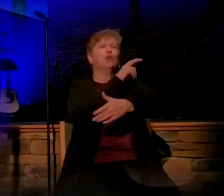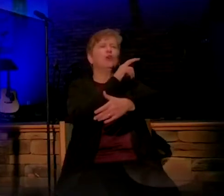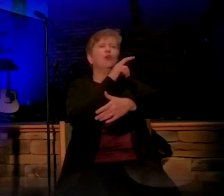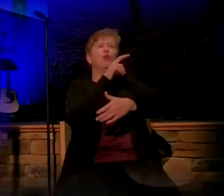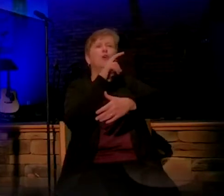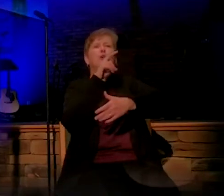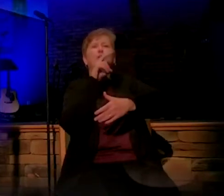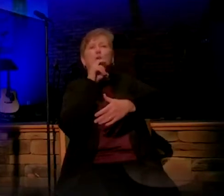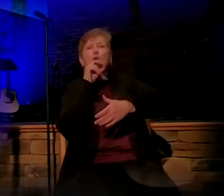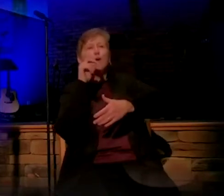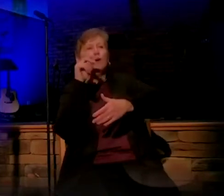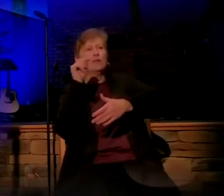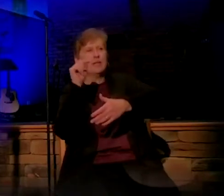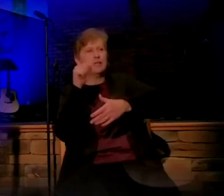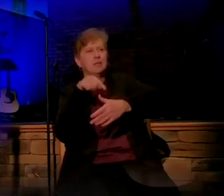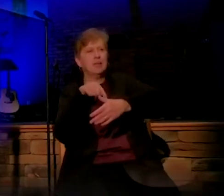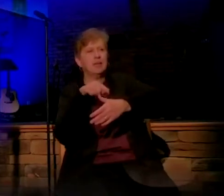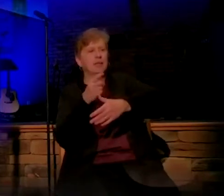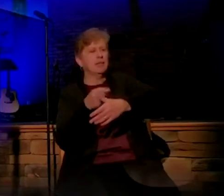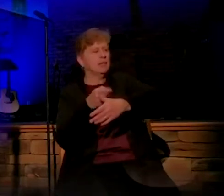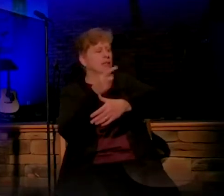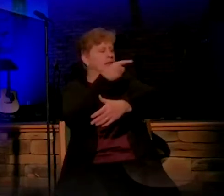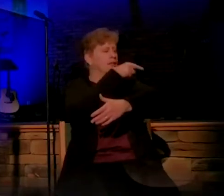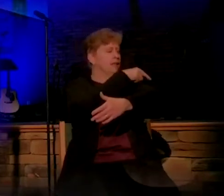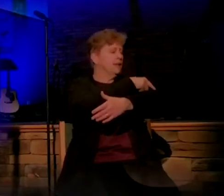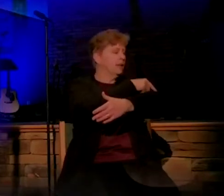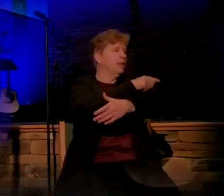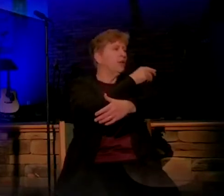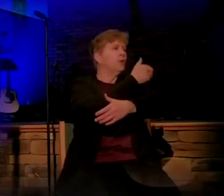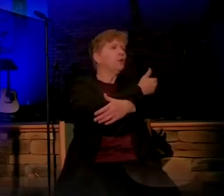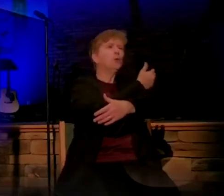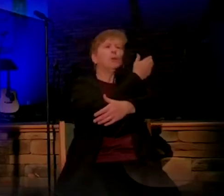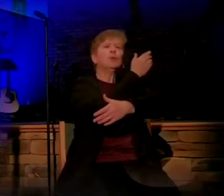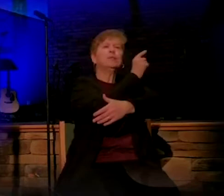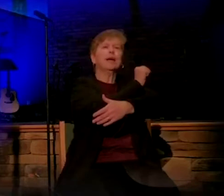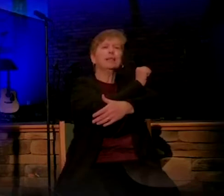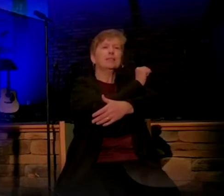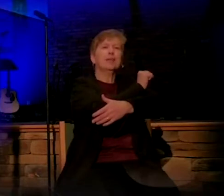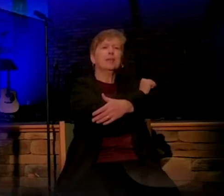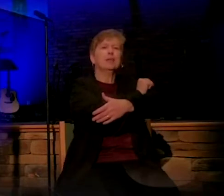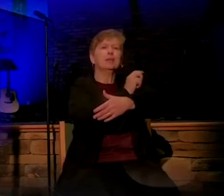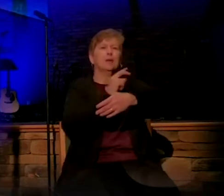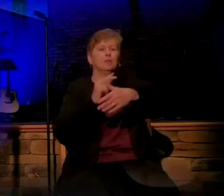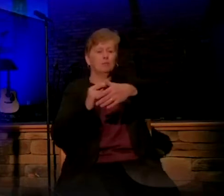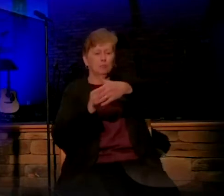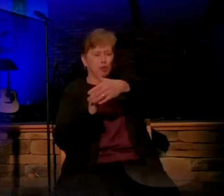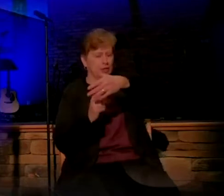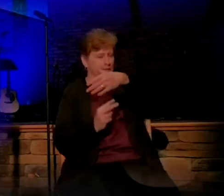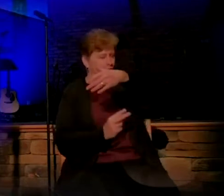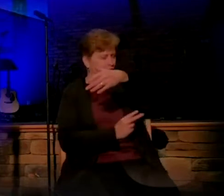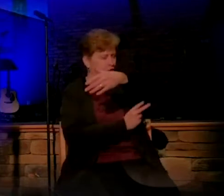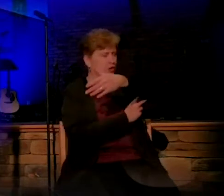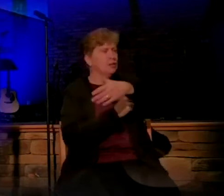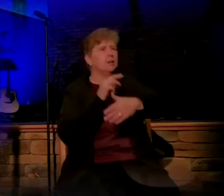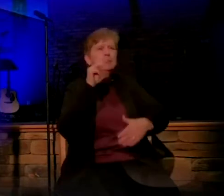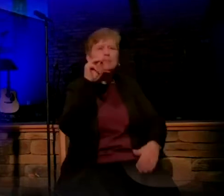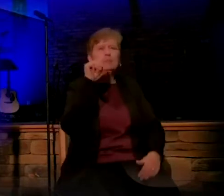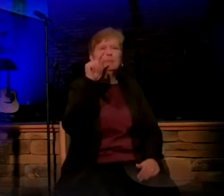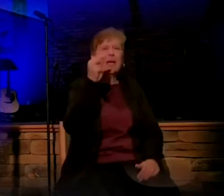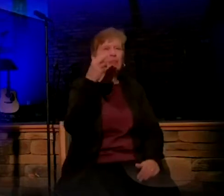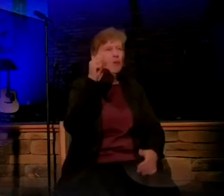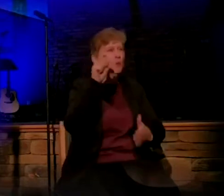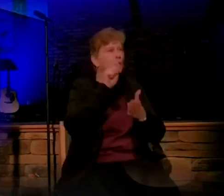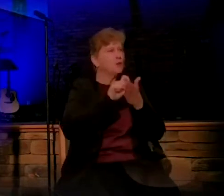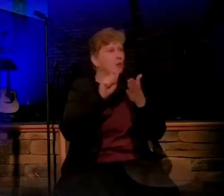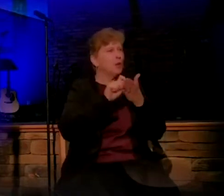more Old Testament passages than any of the other Gospels. Matthew was primarily written to the Jewish nation